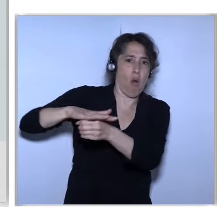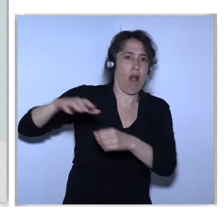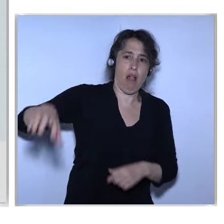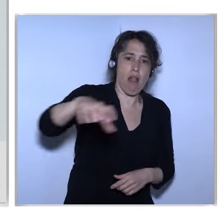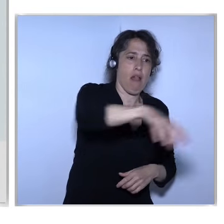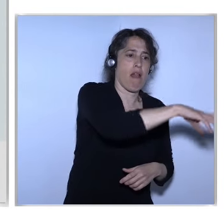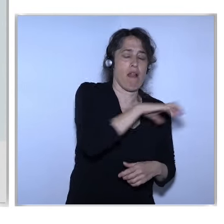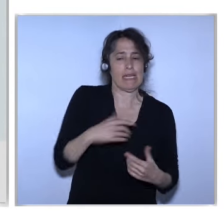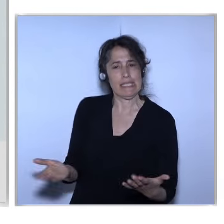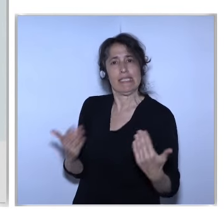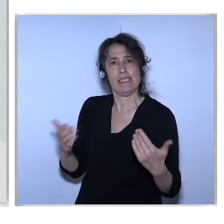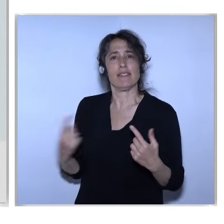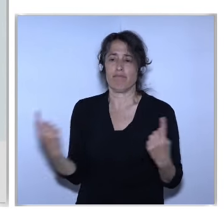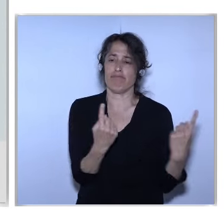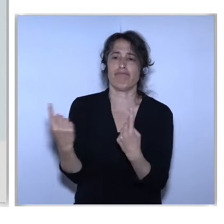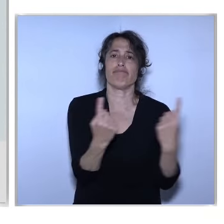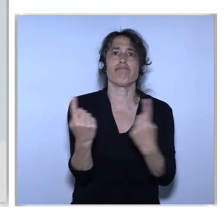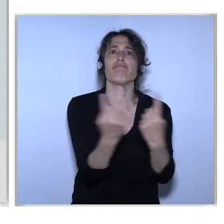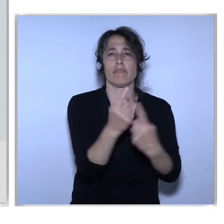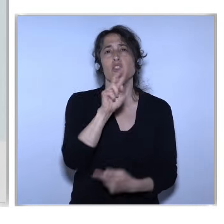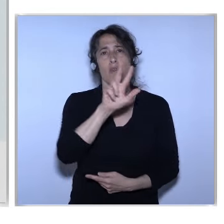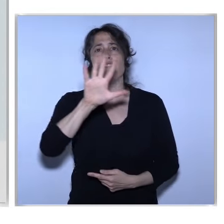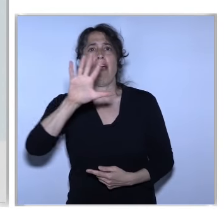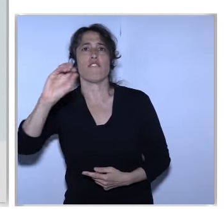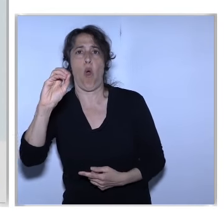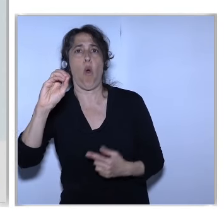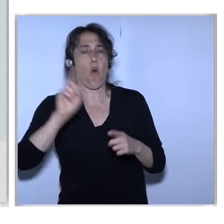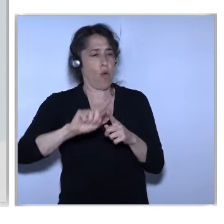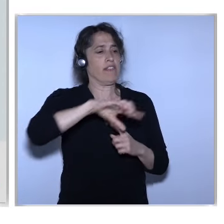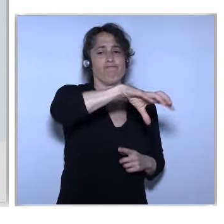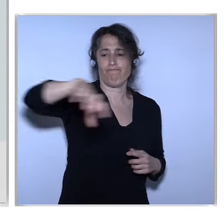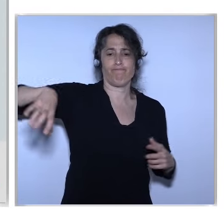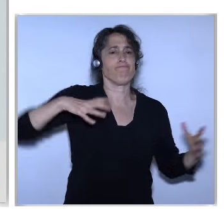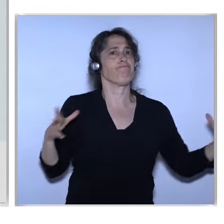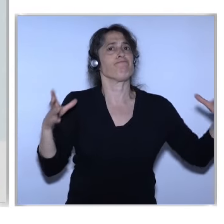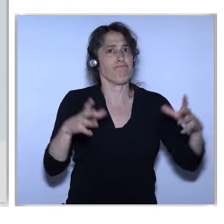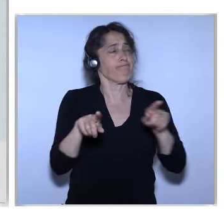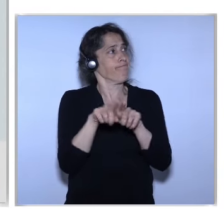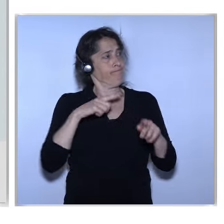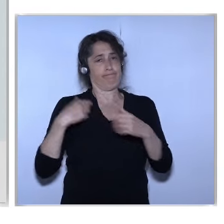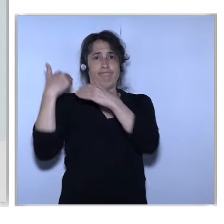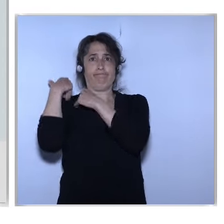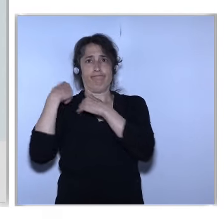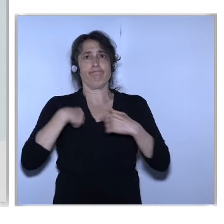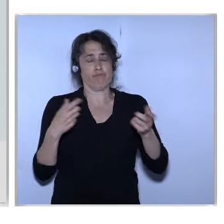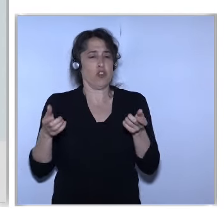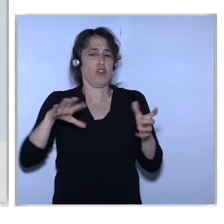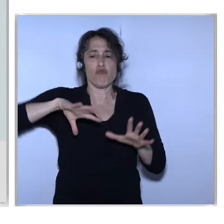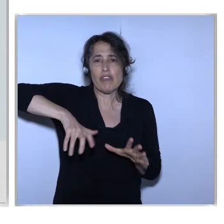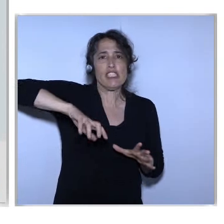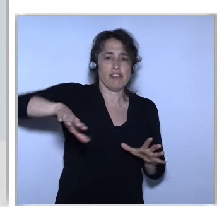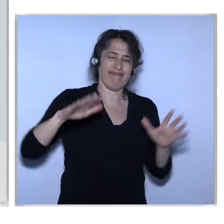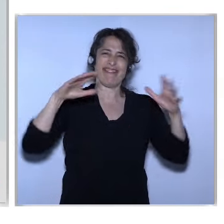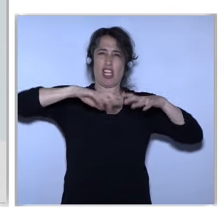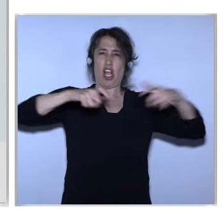Taking Kind Of The Ball Back To Me Myself As The President Of The Committee Of The Region So What Can We Do We Need To Do Our